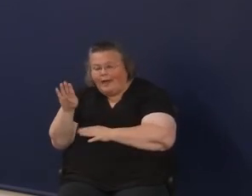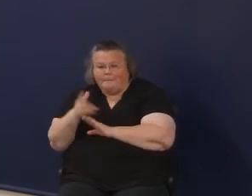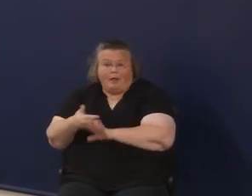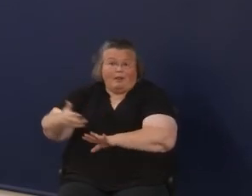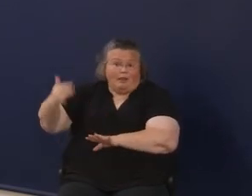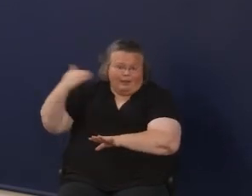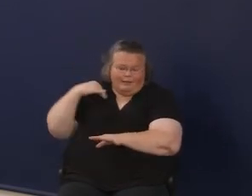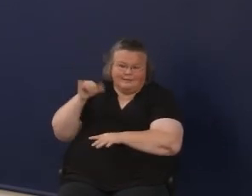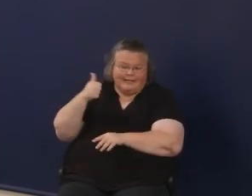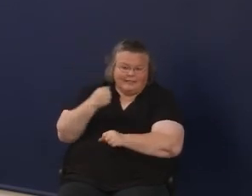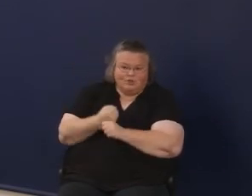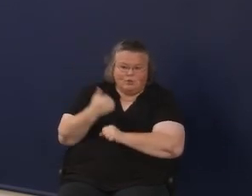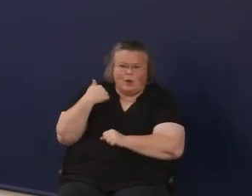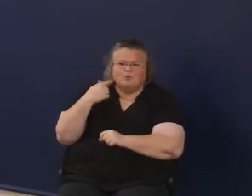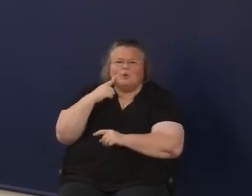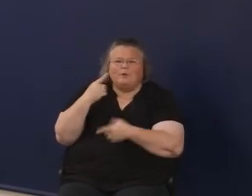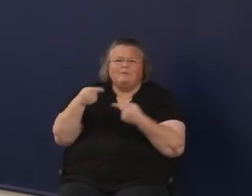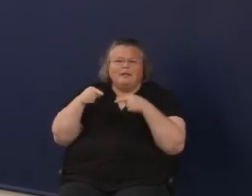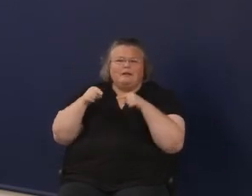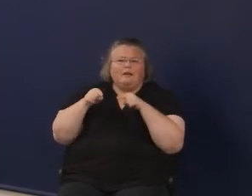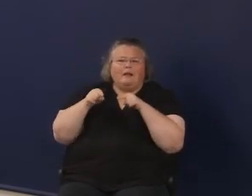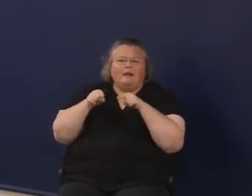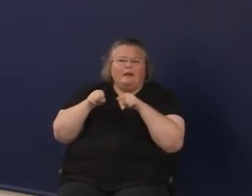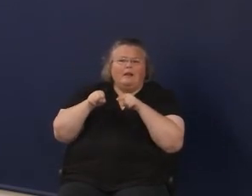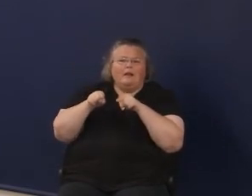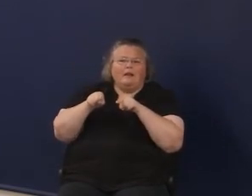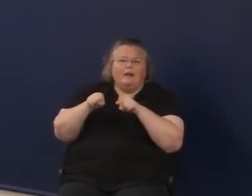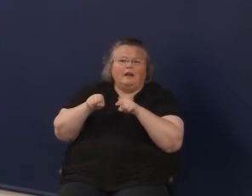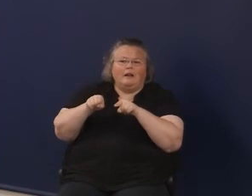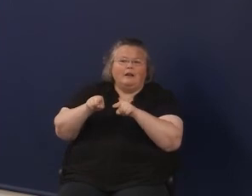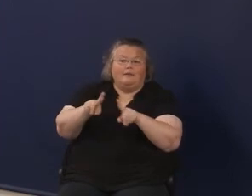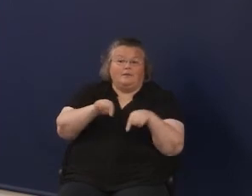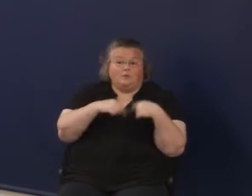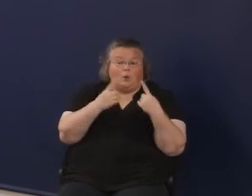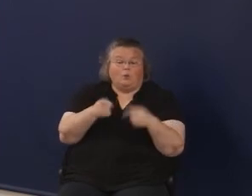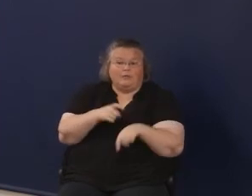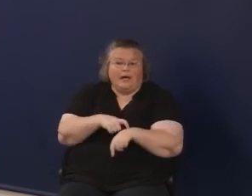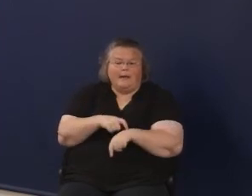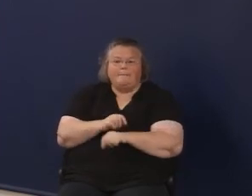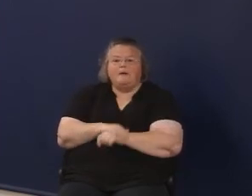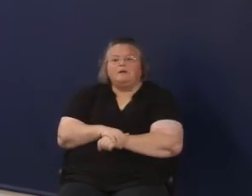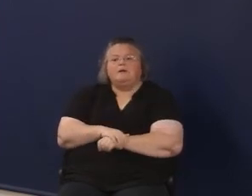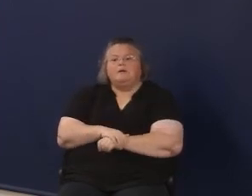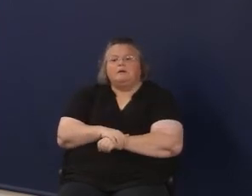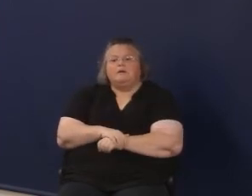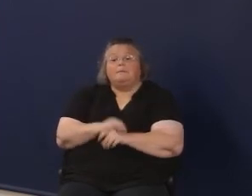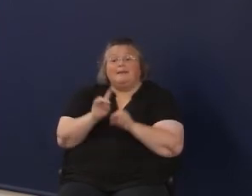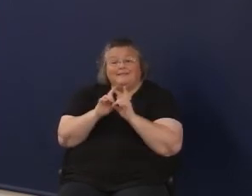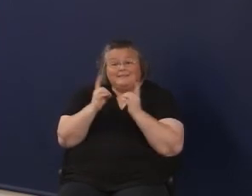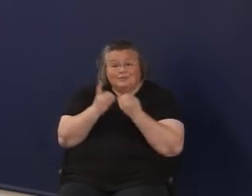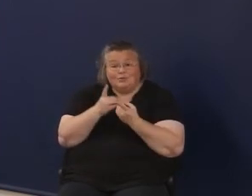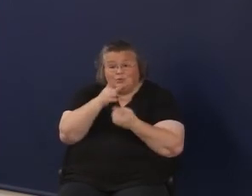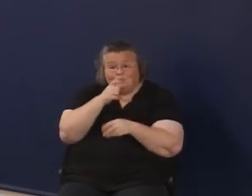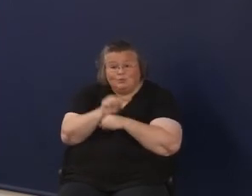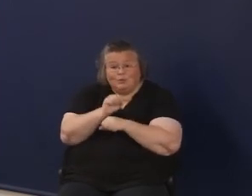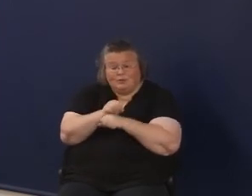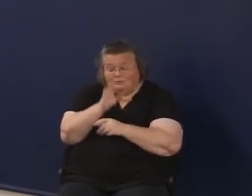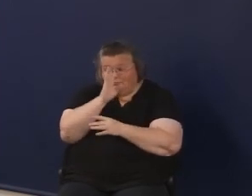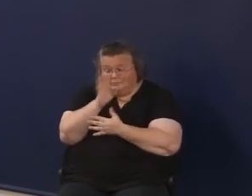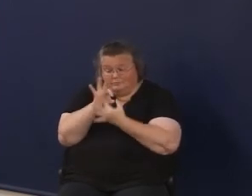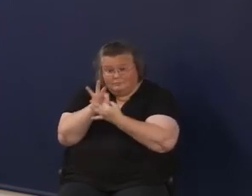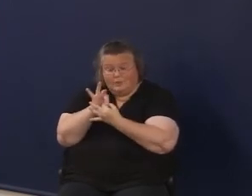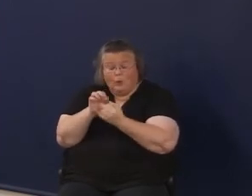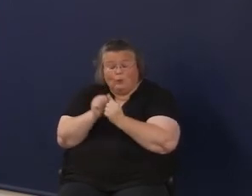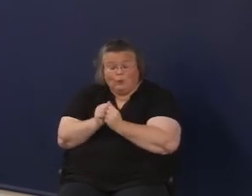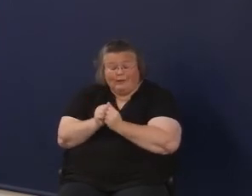long time ago. So, we've been running alongside each other this entire time. The districts that have been working directly with CIE are